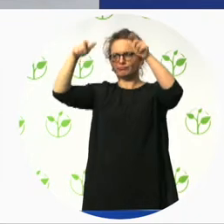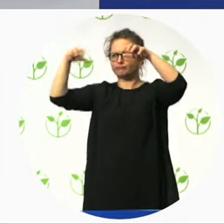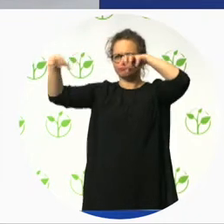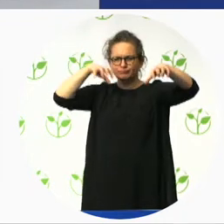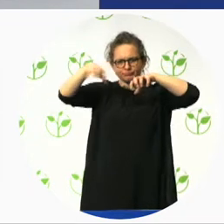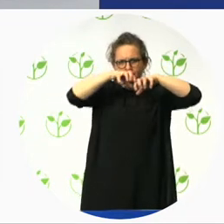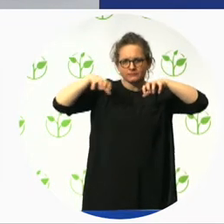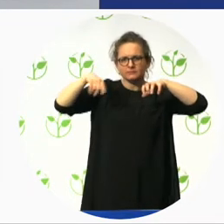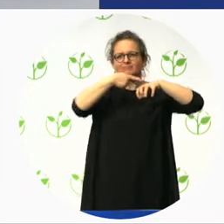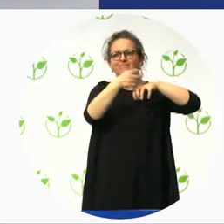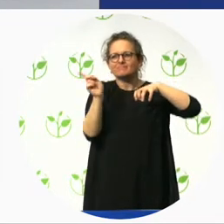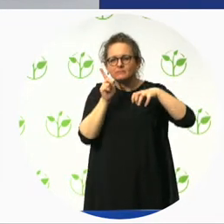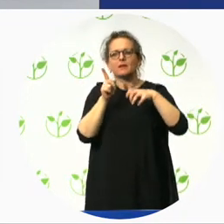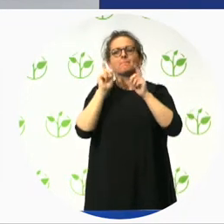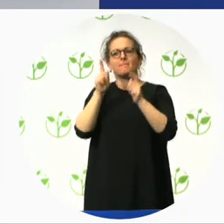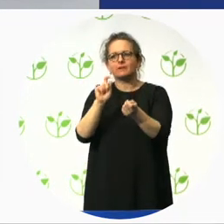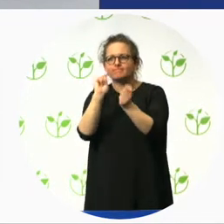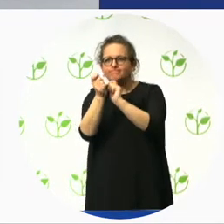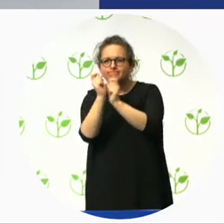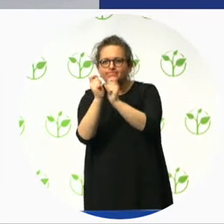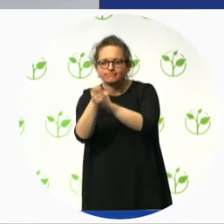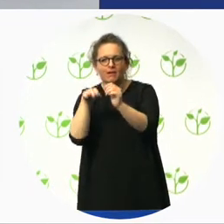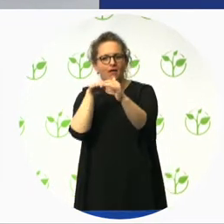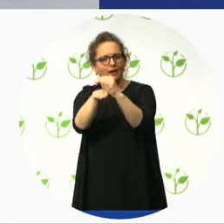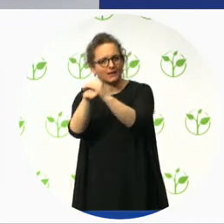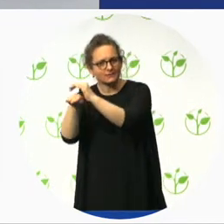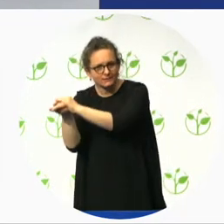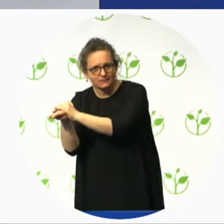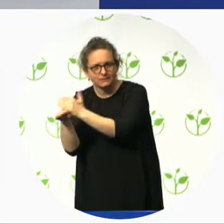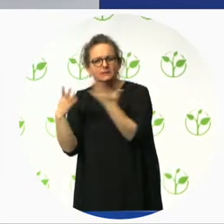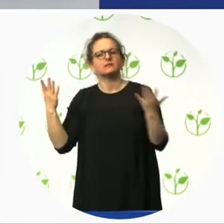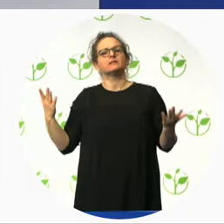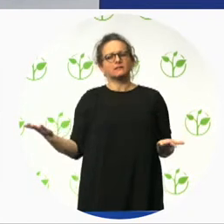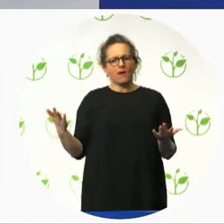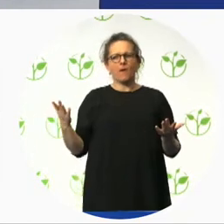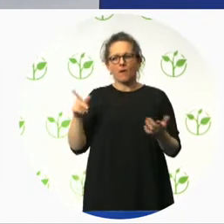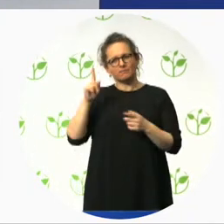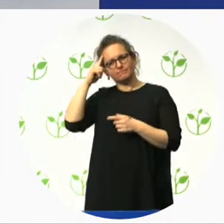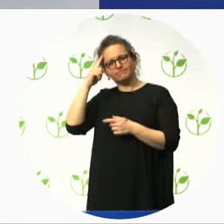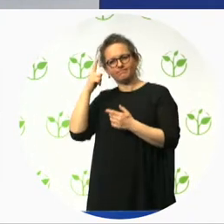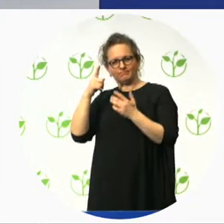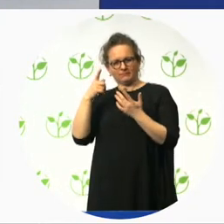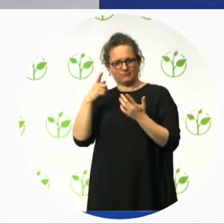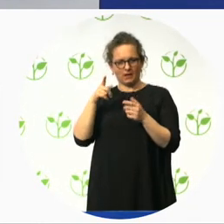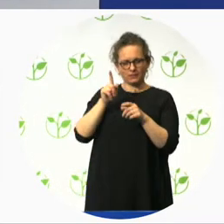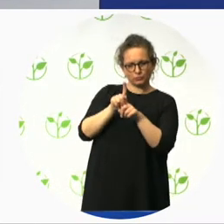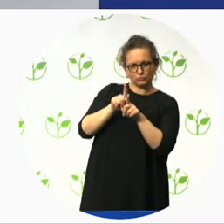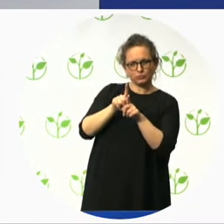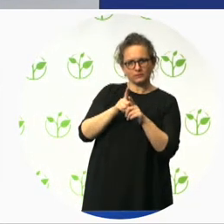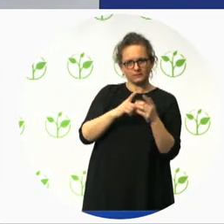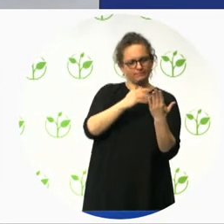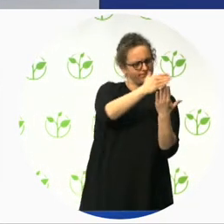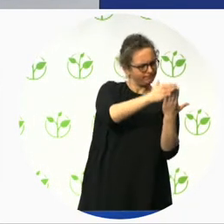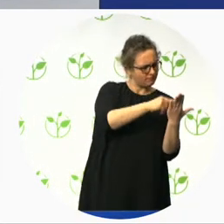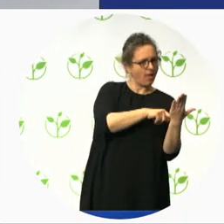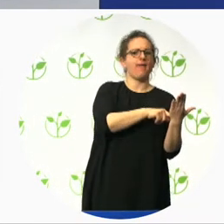facilities and objective-based. This means that every technical requirement in the building code must achieve at least one of the